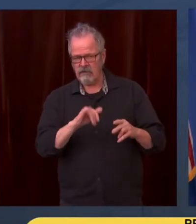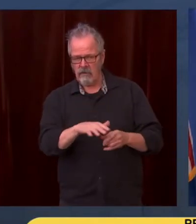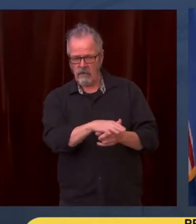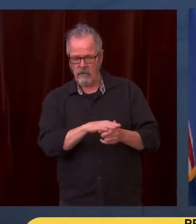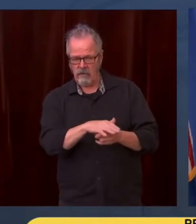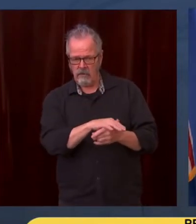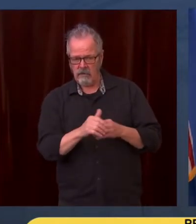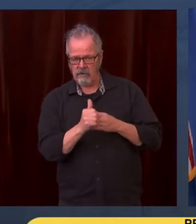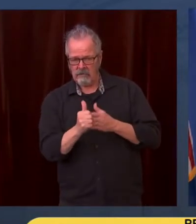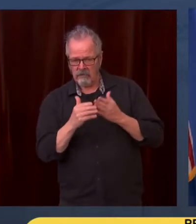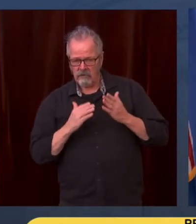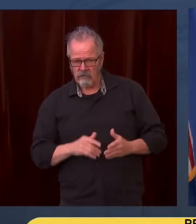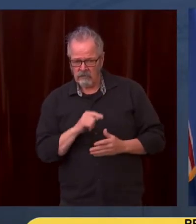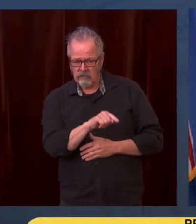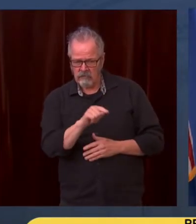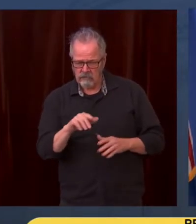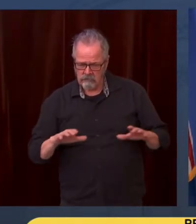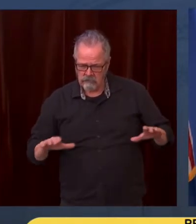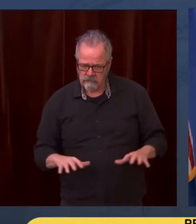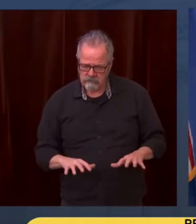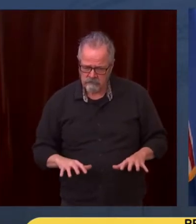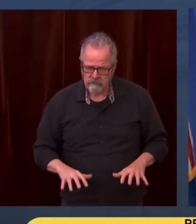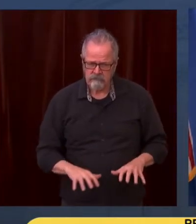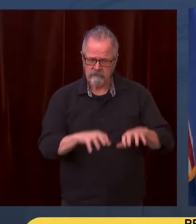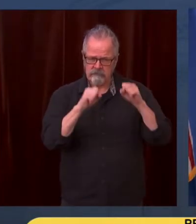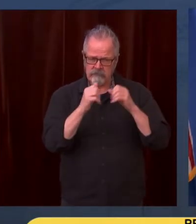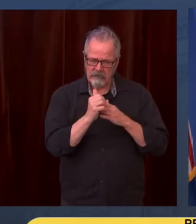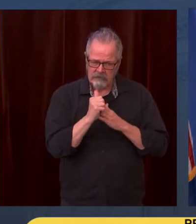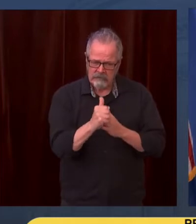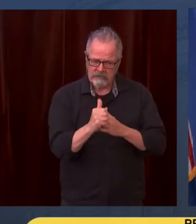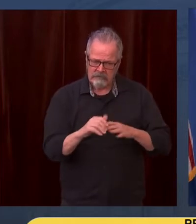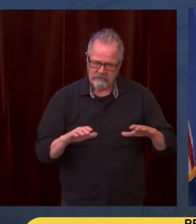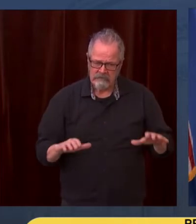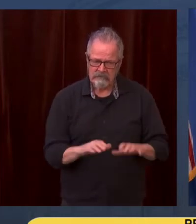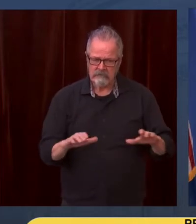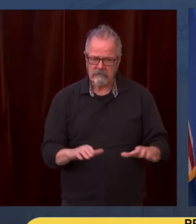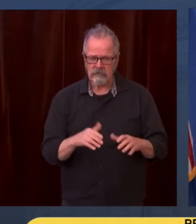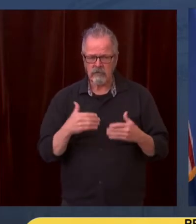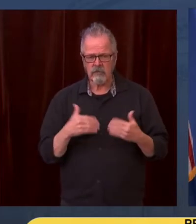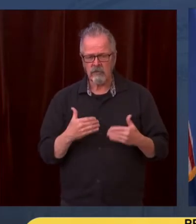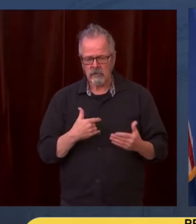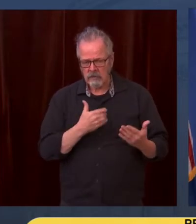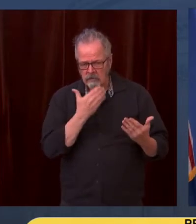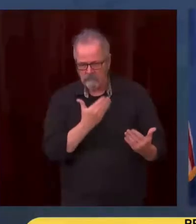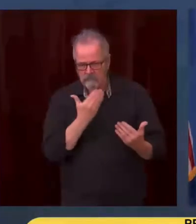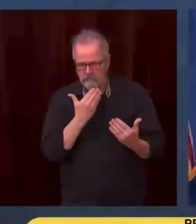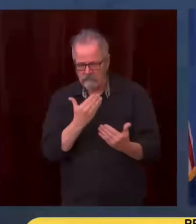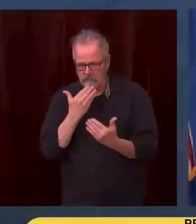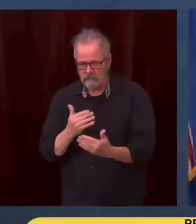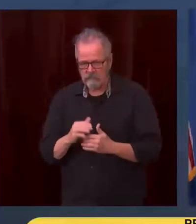of Sumas and Everson. Mayors Perry and Christensen.